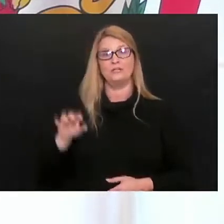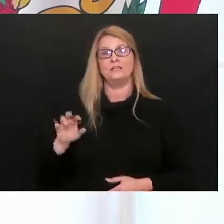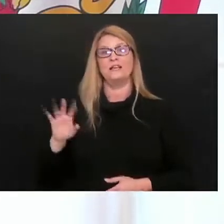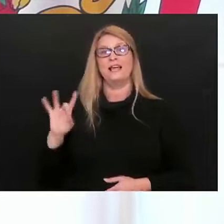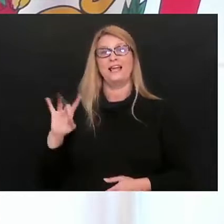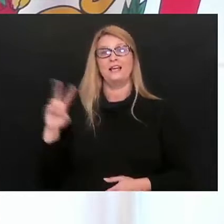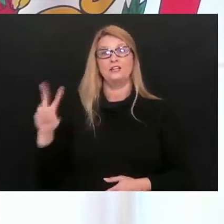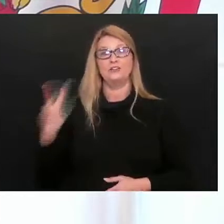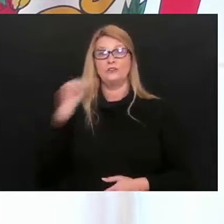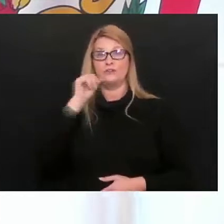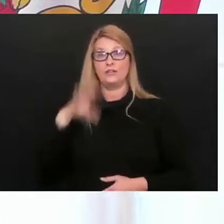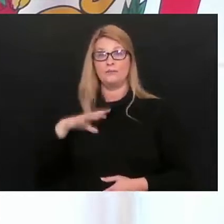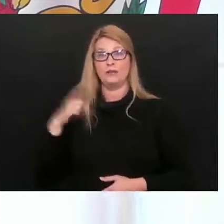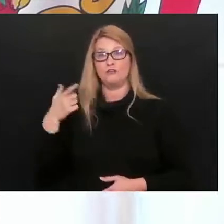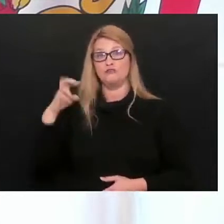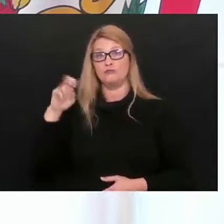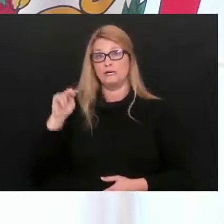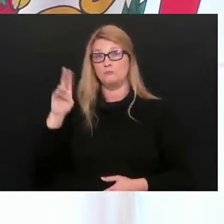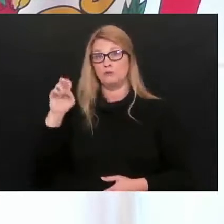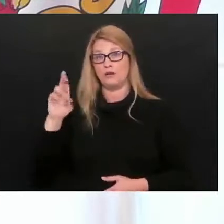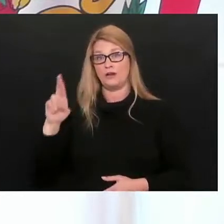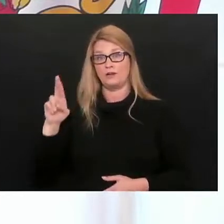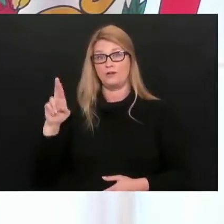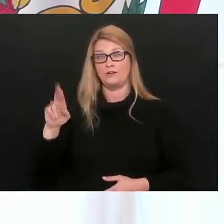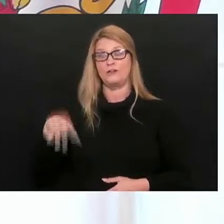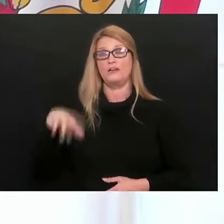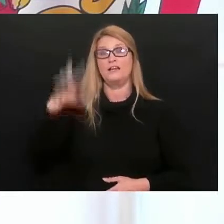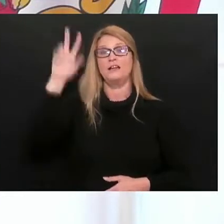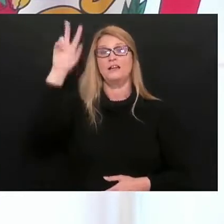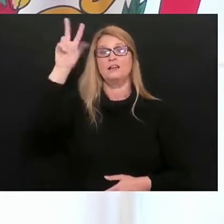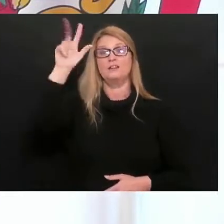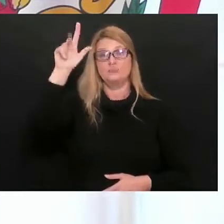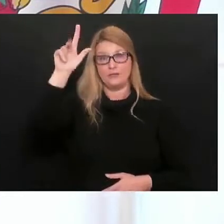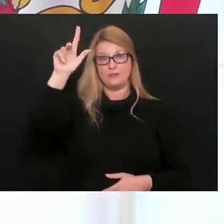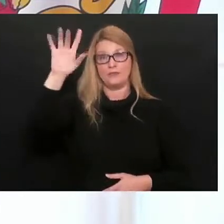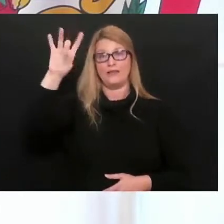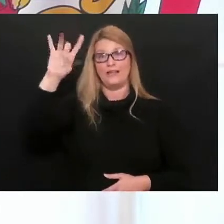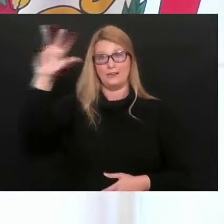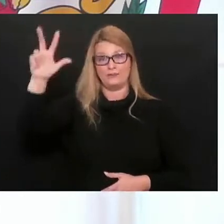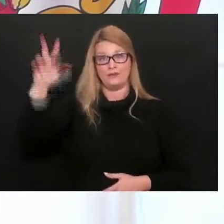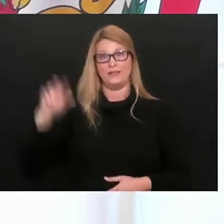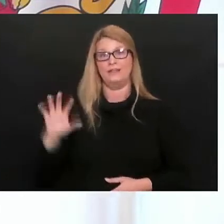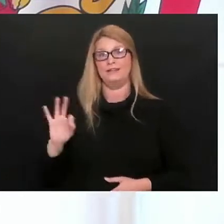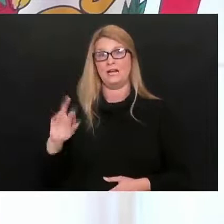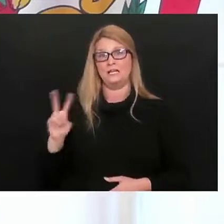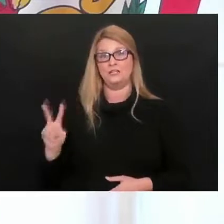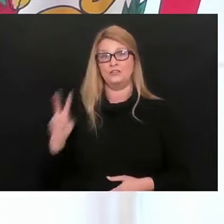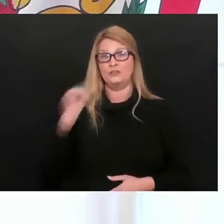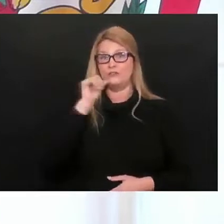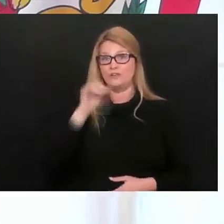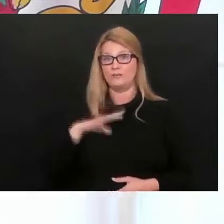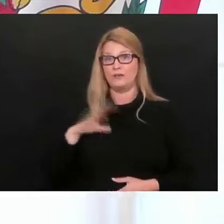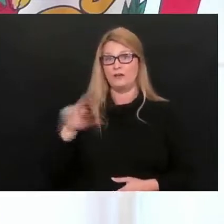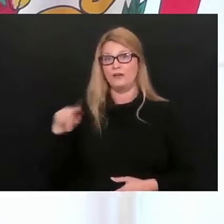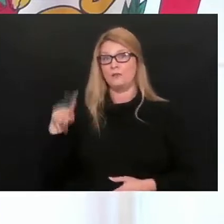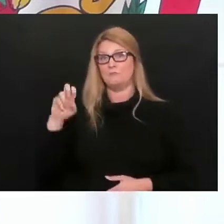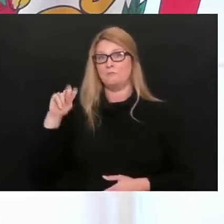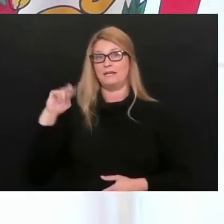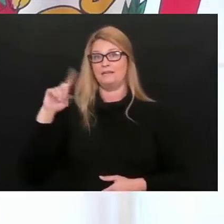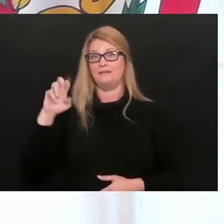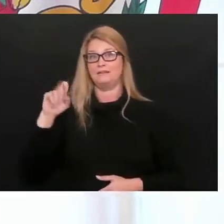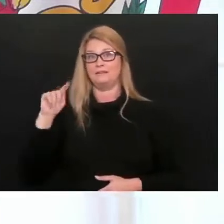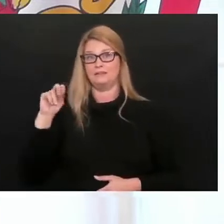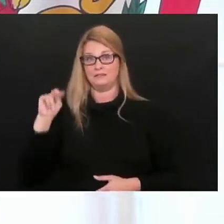82-year-old female from Greenberg County. Our 2,383rd death, a 92-year-old female from Pendleton County.